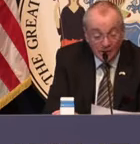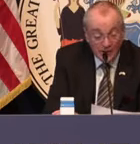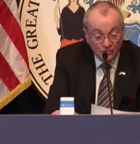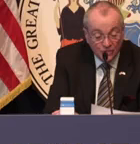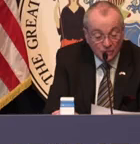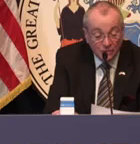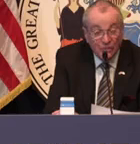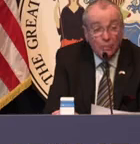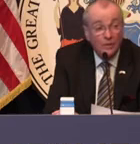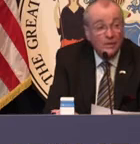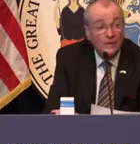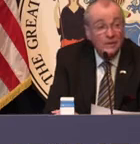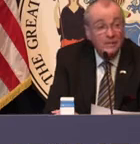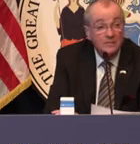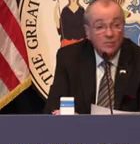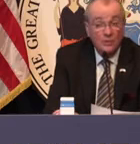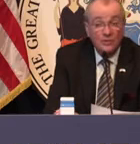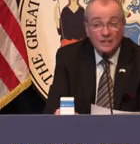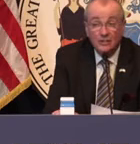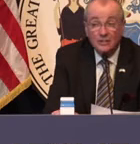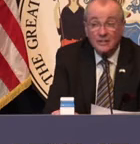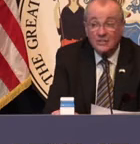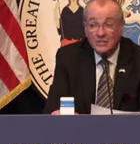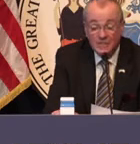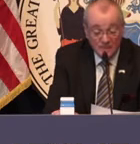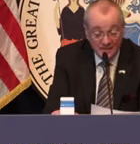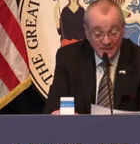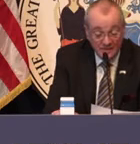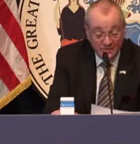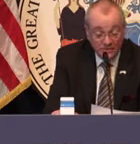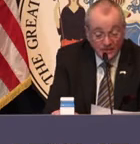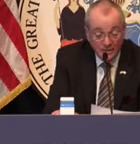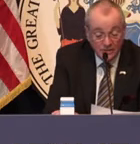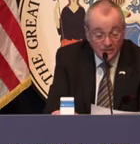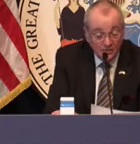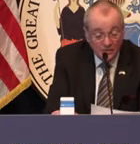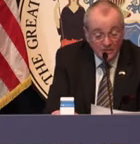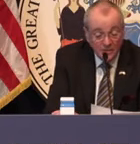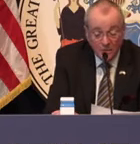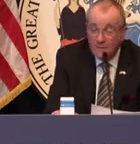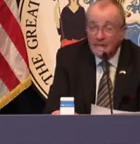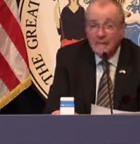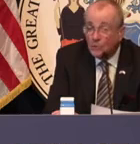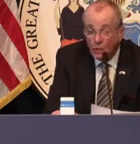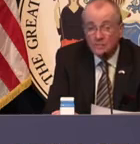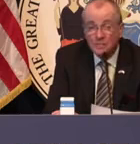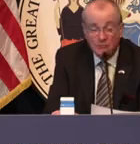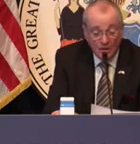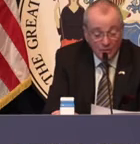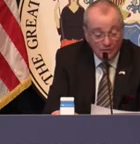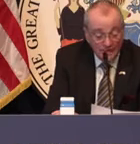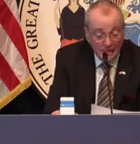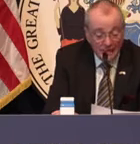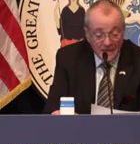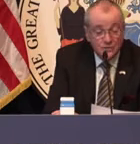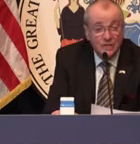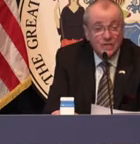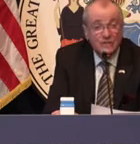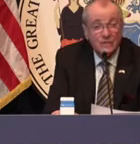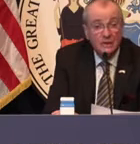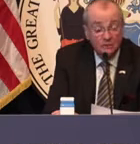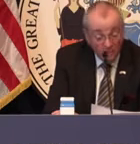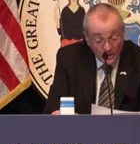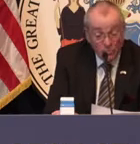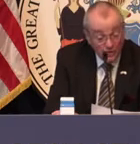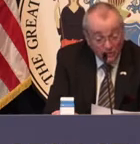in our ICUs and more than 1,450 ventilators in use, we've made enormous progress. And again, that is